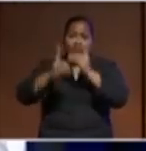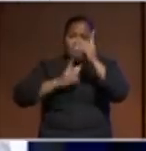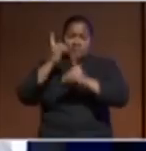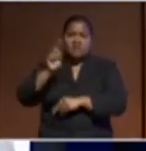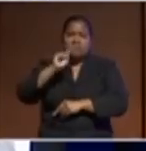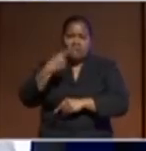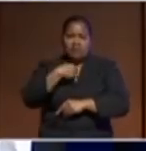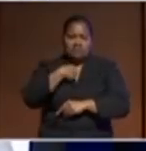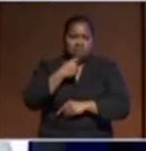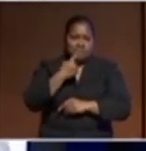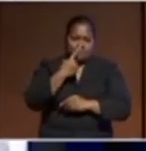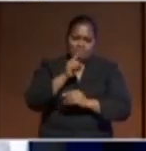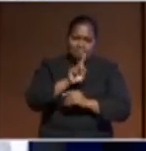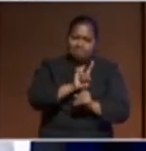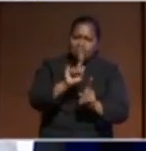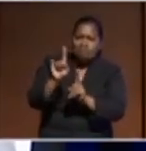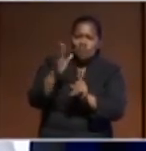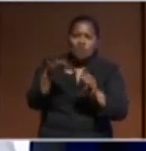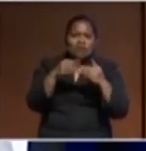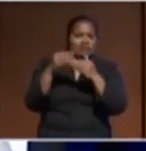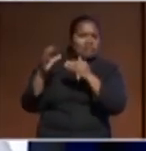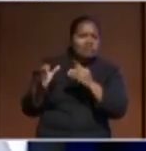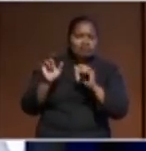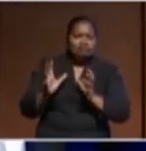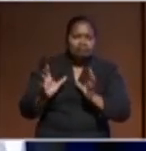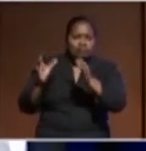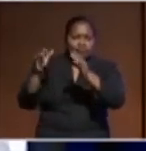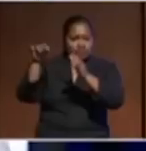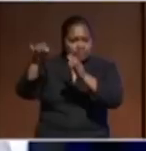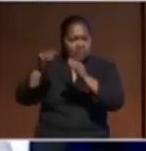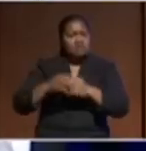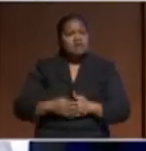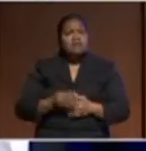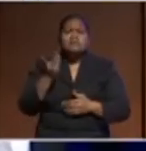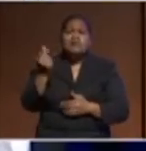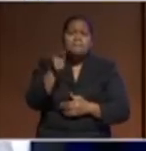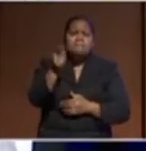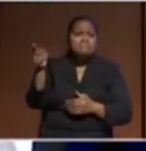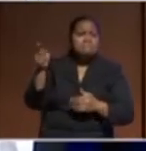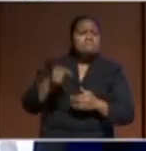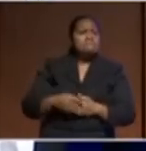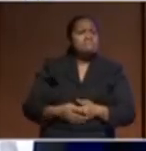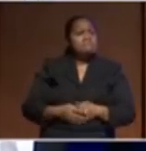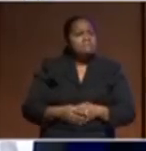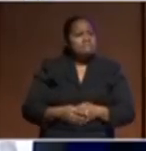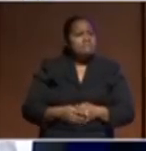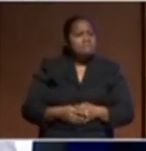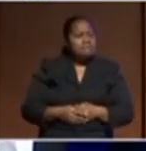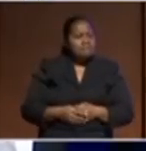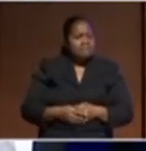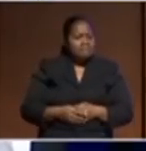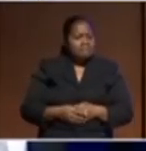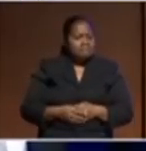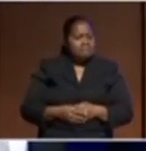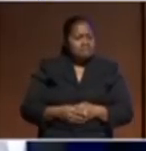leaders who were representing ourselves as a collective Pacific some of them taking initiatives in you know forming